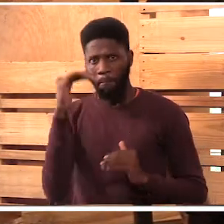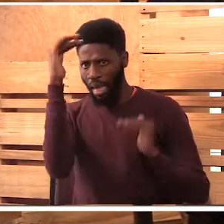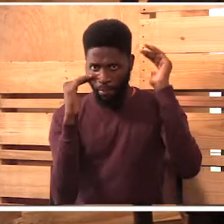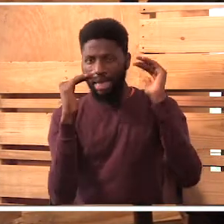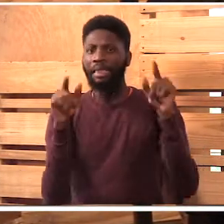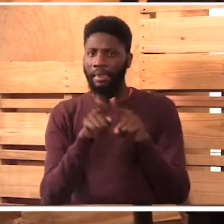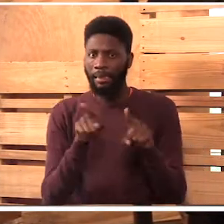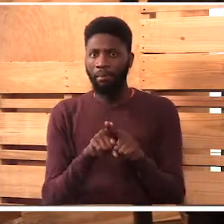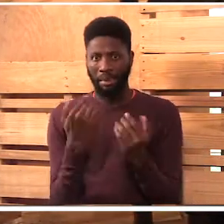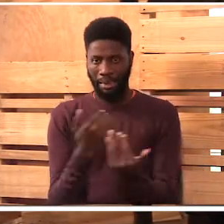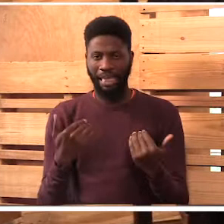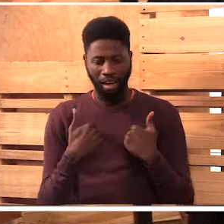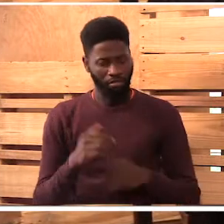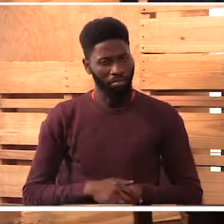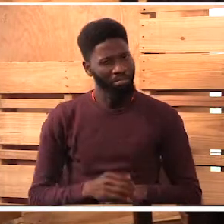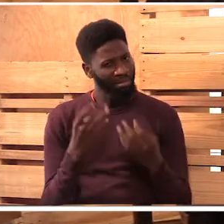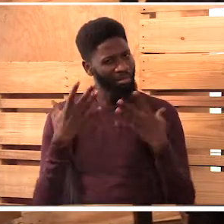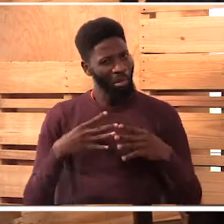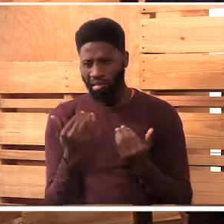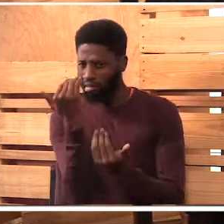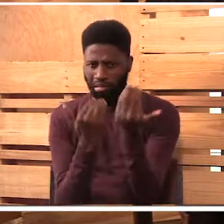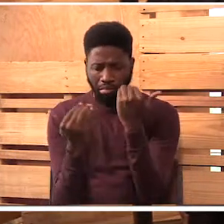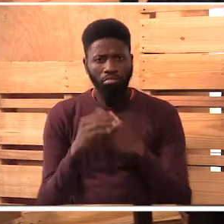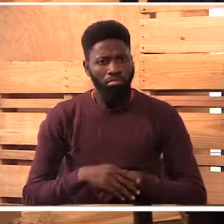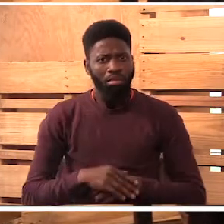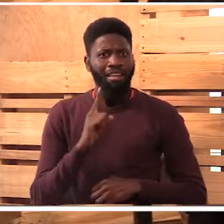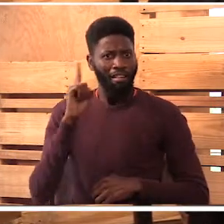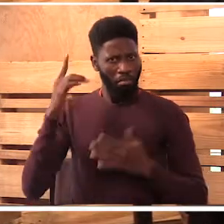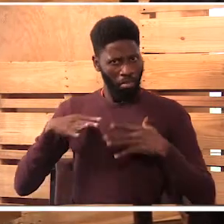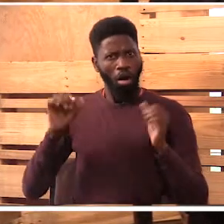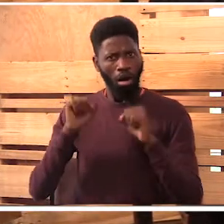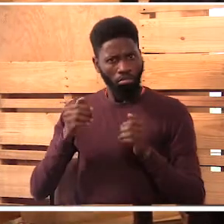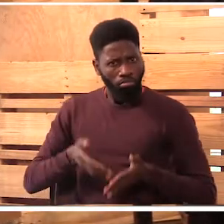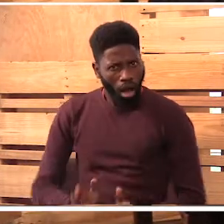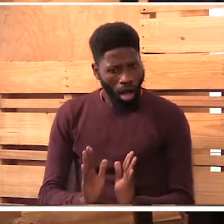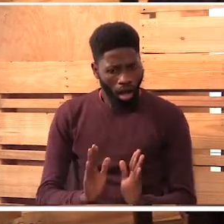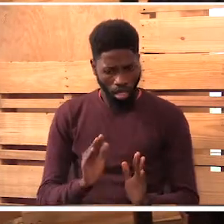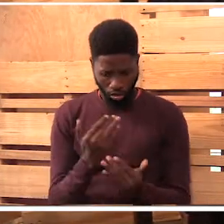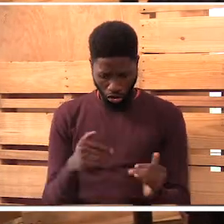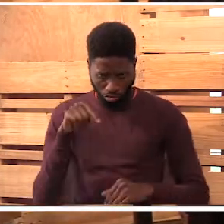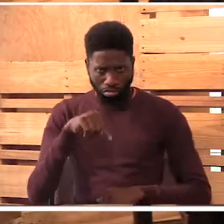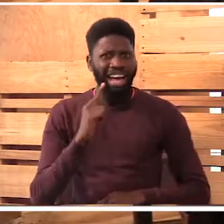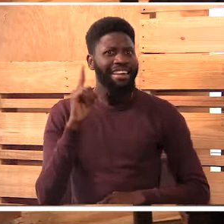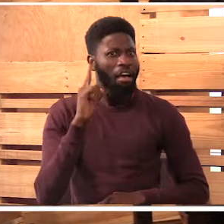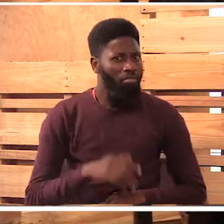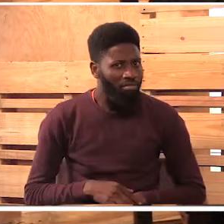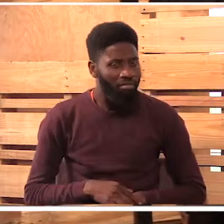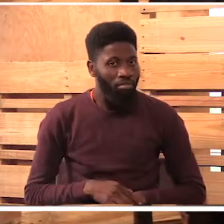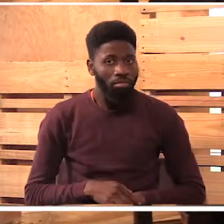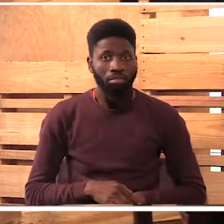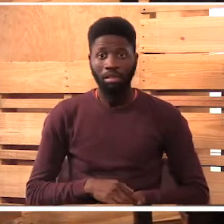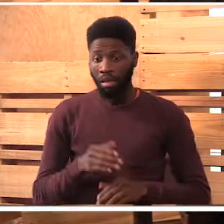seen many people asking me do the deaf people give birth to deaf children. How do they communicate?